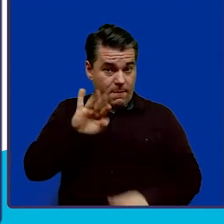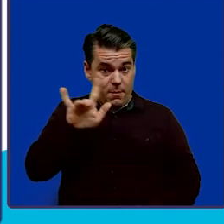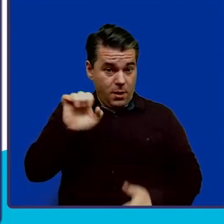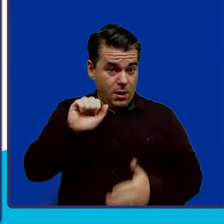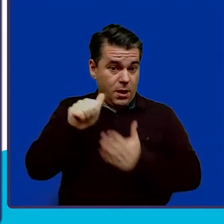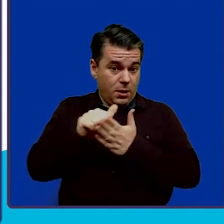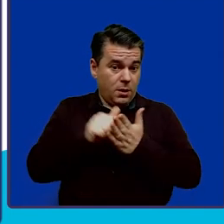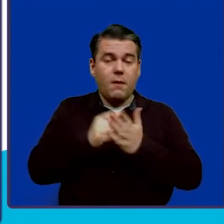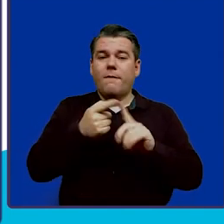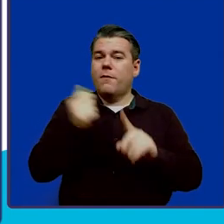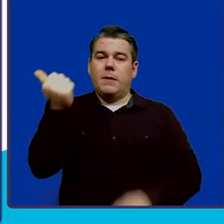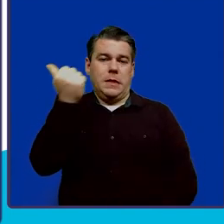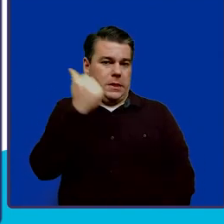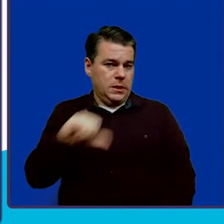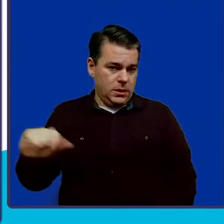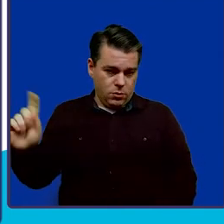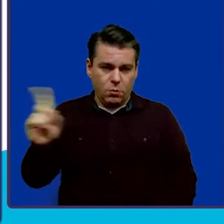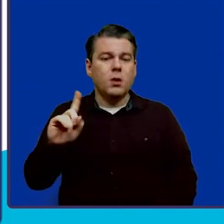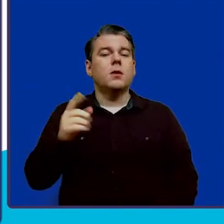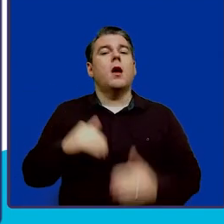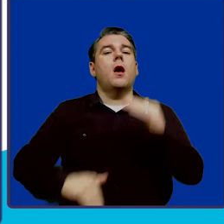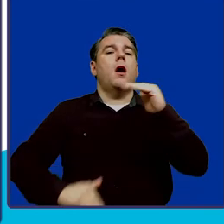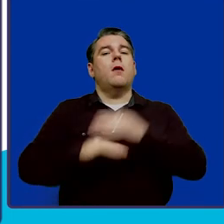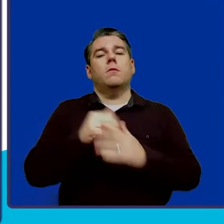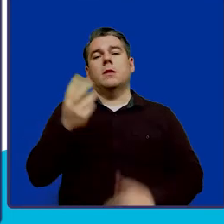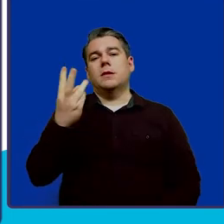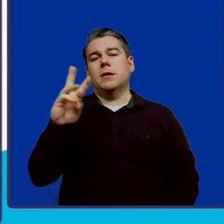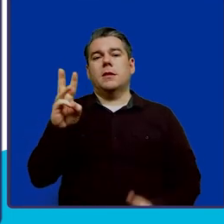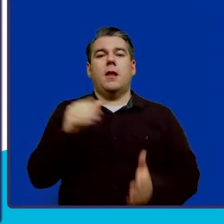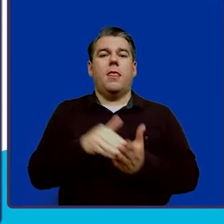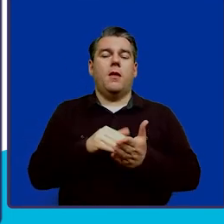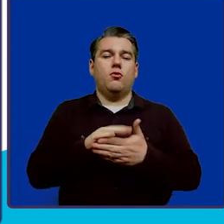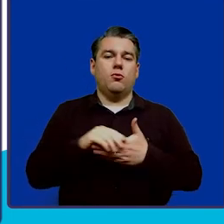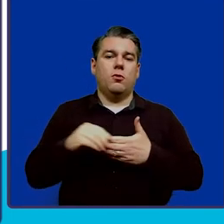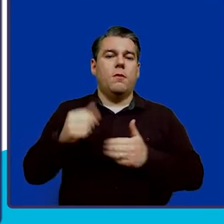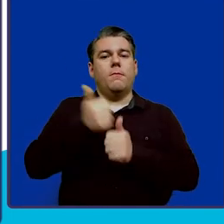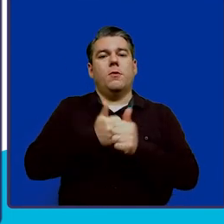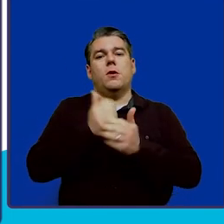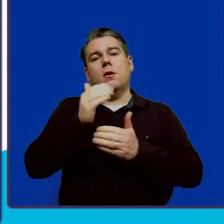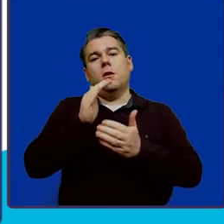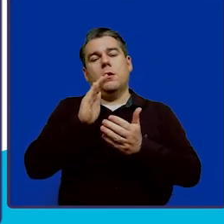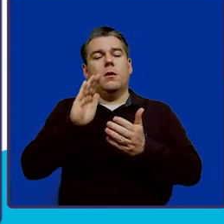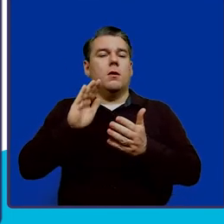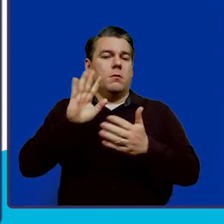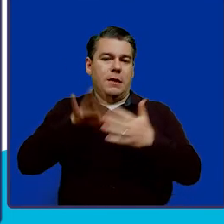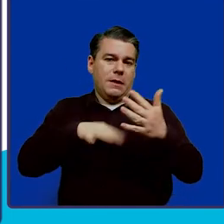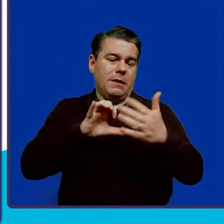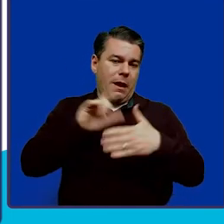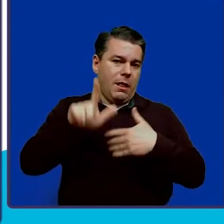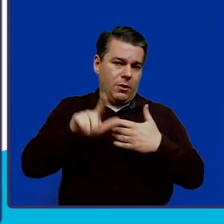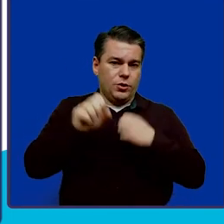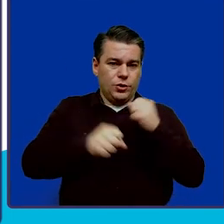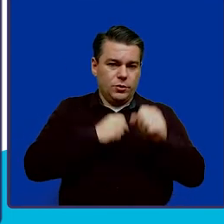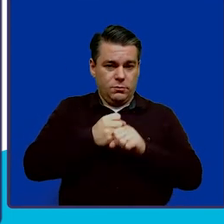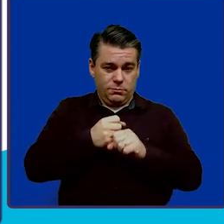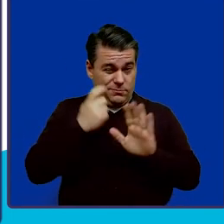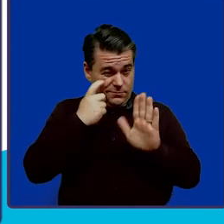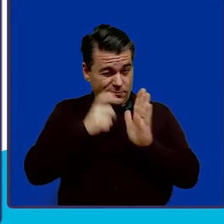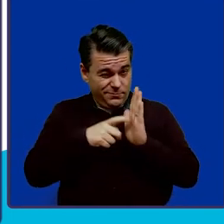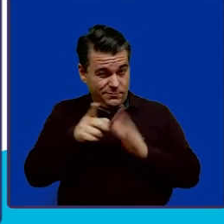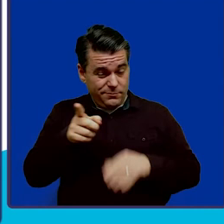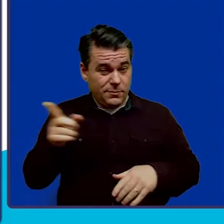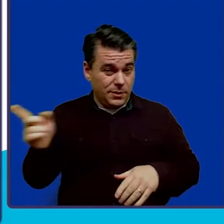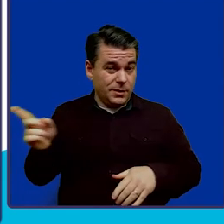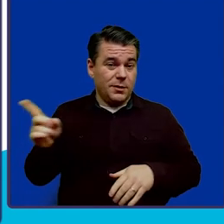account from any source is $16,000 per calendar year. So, note this as well.